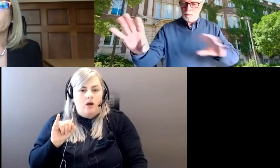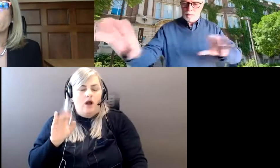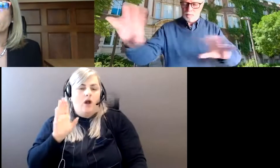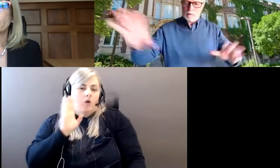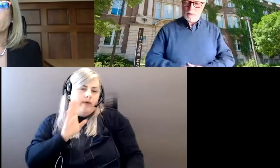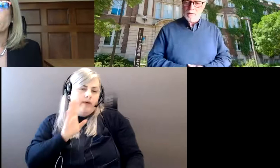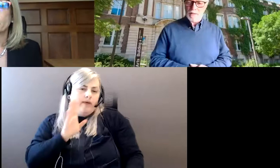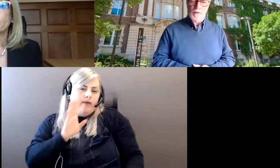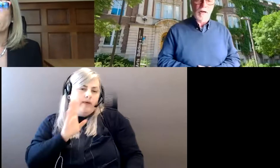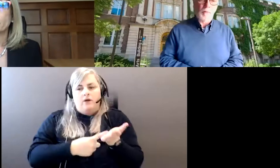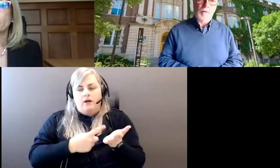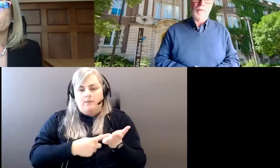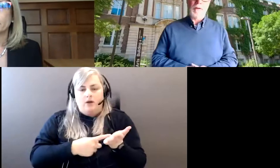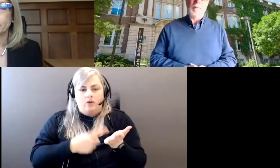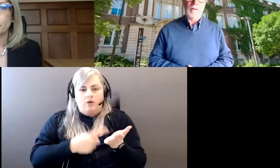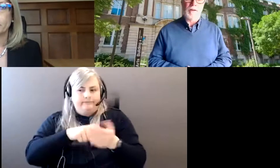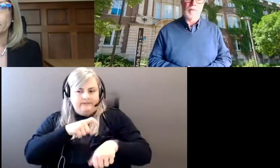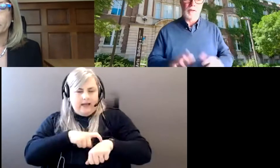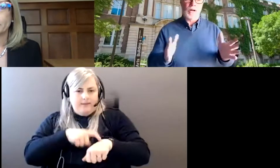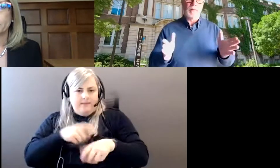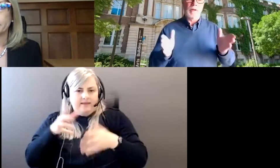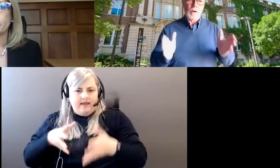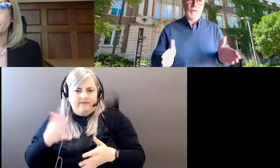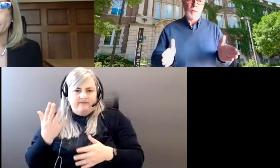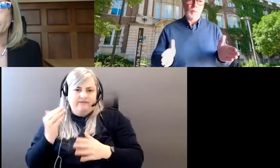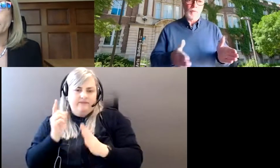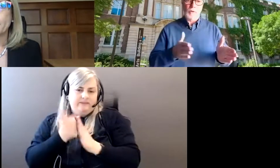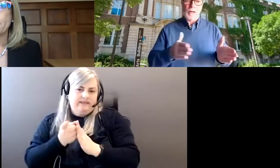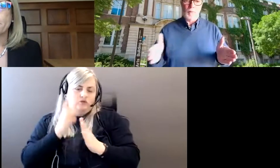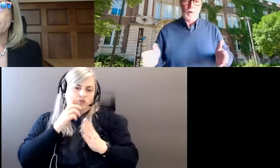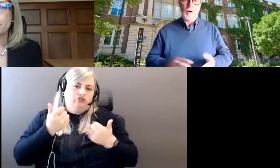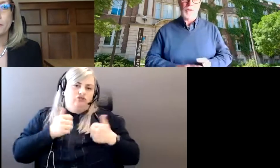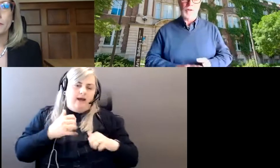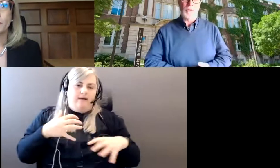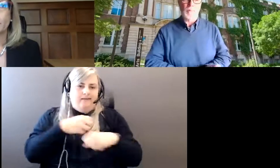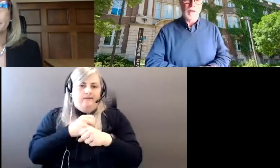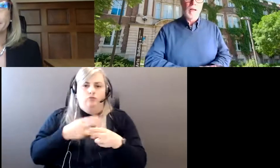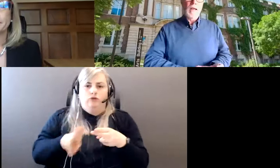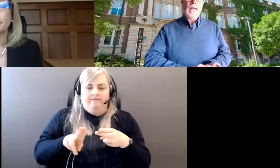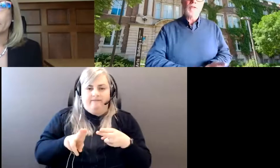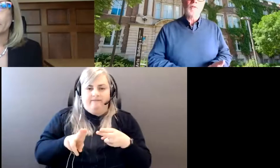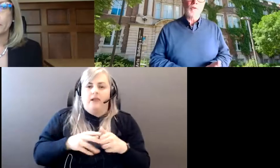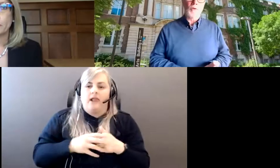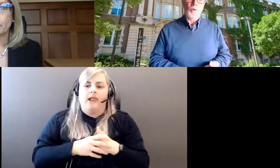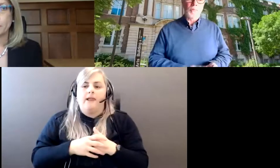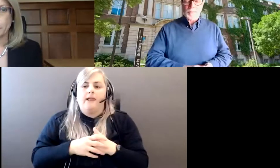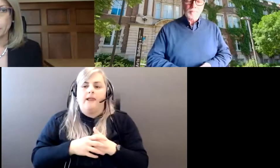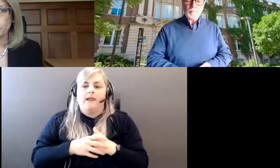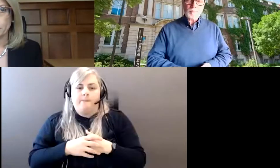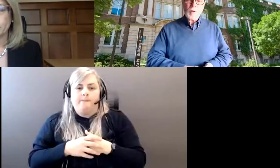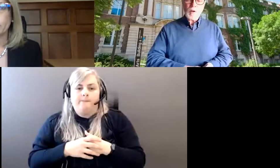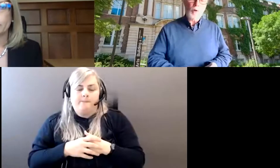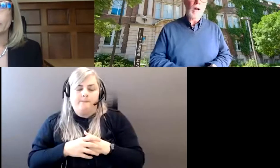and, you know, recognizing the time we have 15 minutes left. I'll try it to be relatively brief to allow for more questions, but each of those groups,